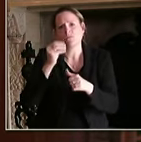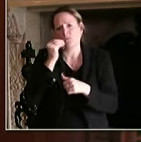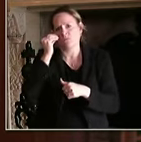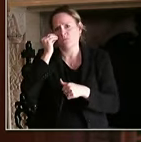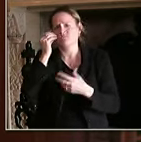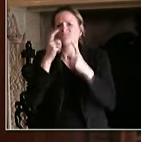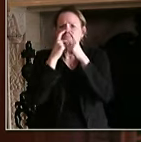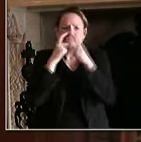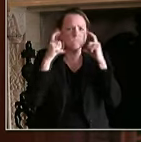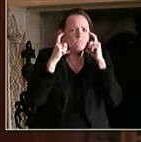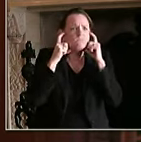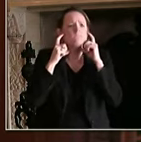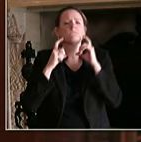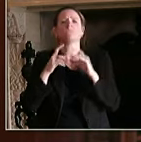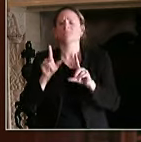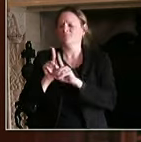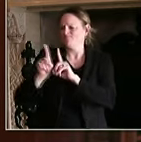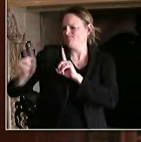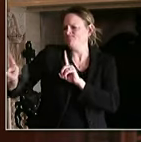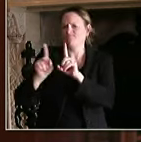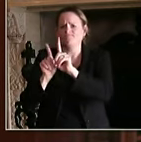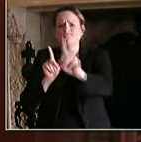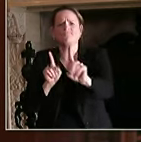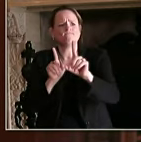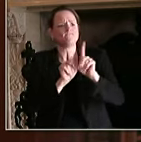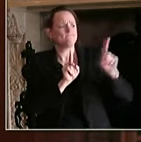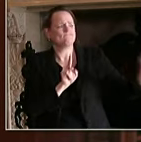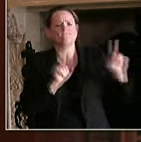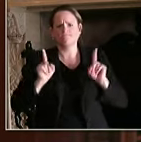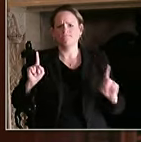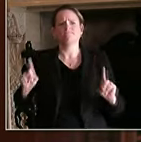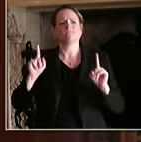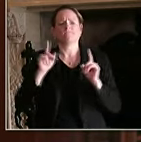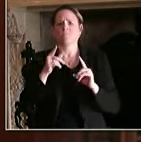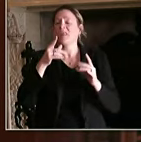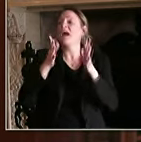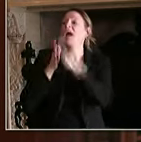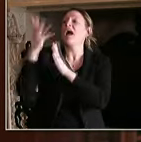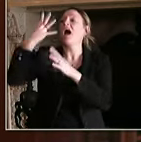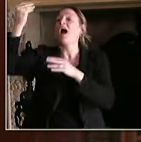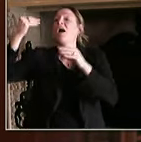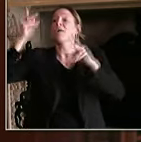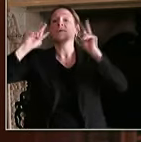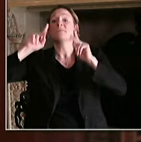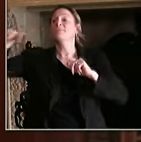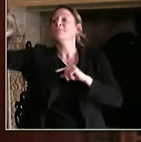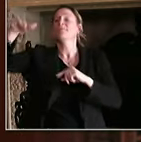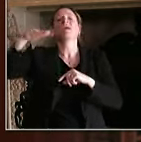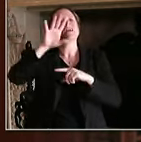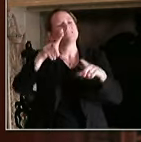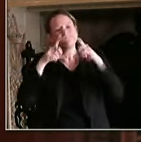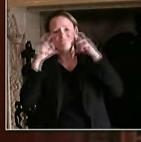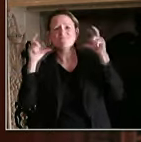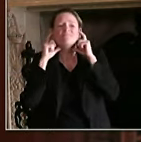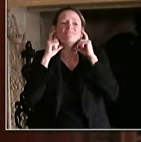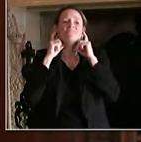social distancing, and wearing a face mask whenever they go out in public. Without a vaccine in sight, these are